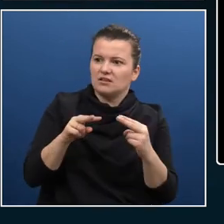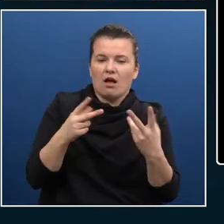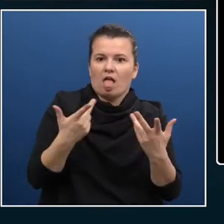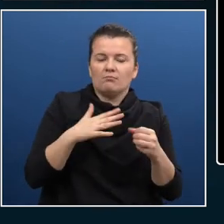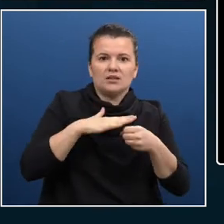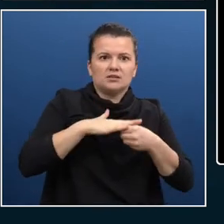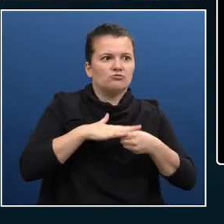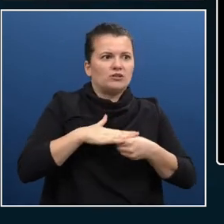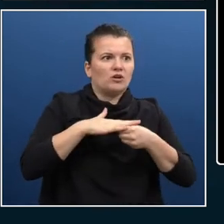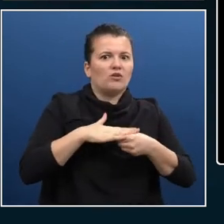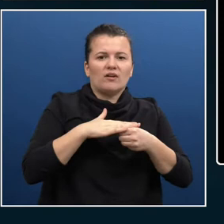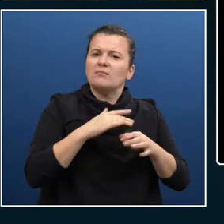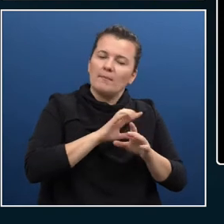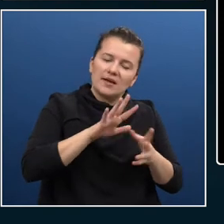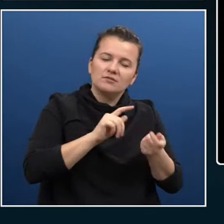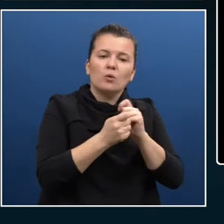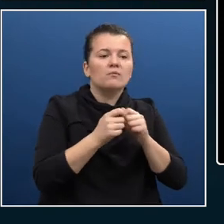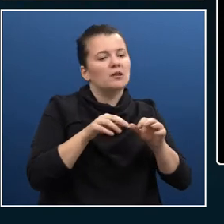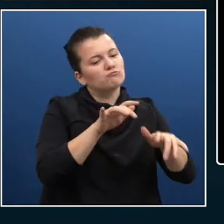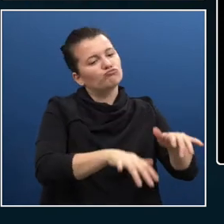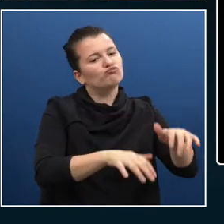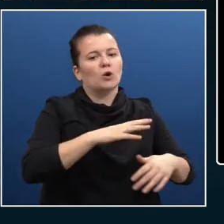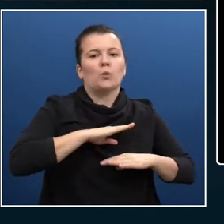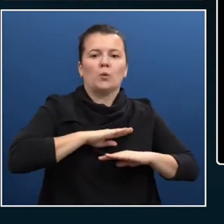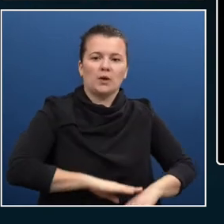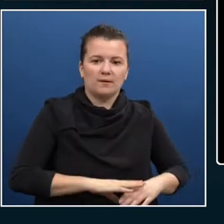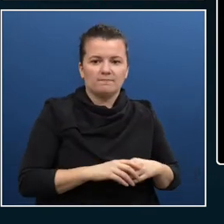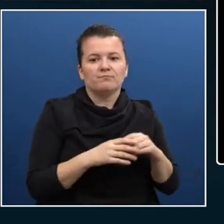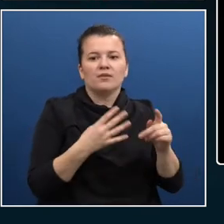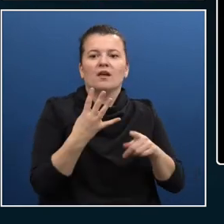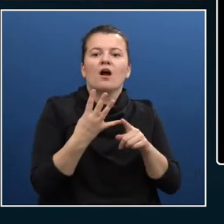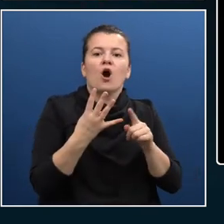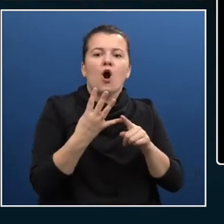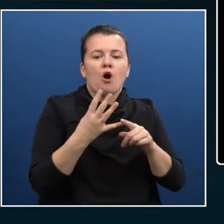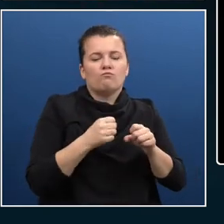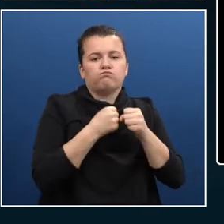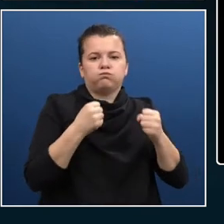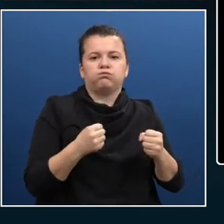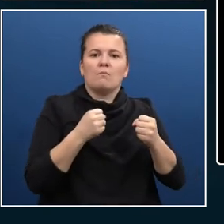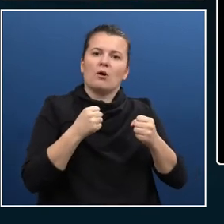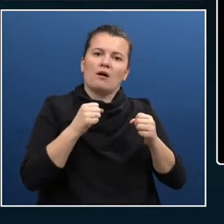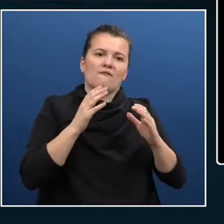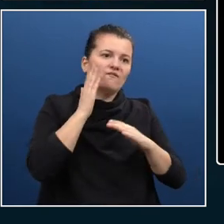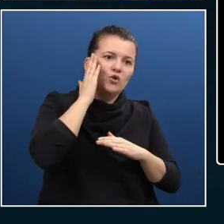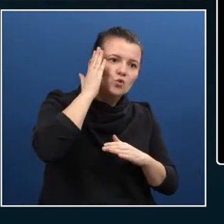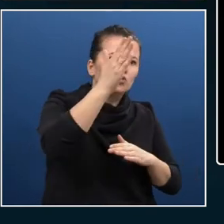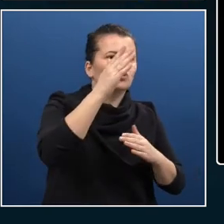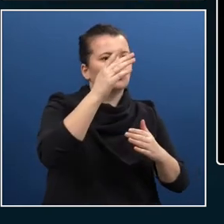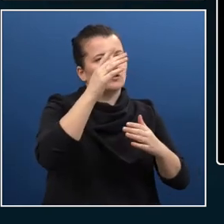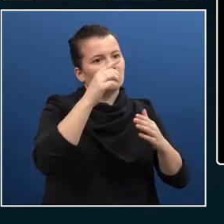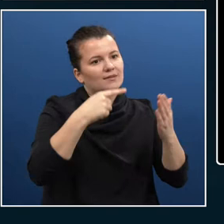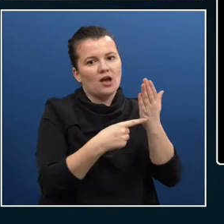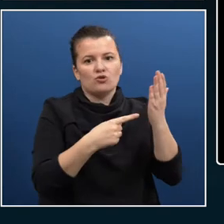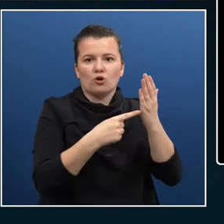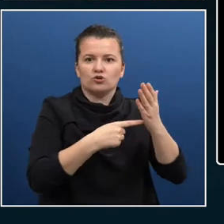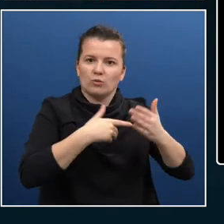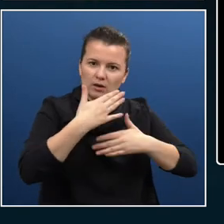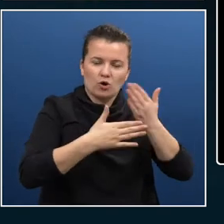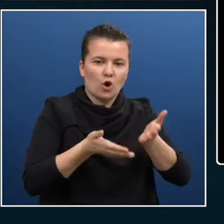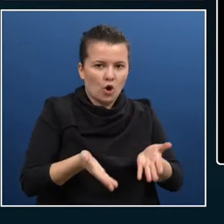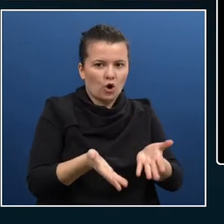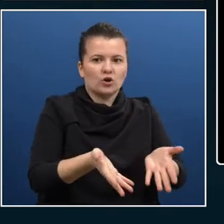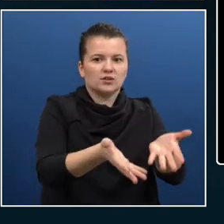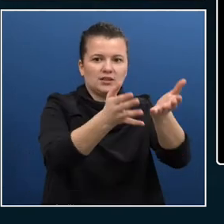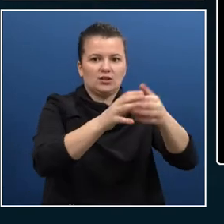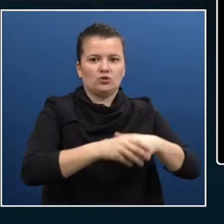And lastly, robust. It won't break future technologies. So, for example, a responsive design system, if you turn a landscape to portrait,